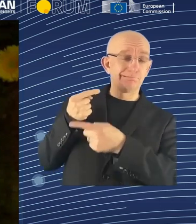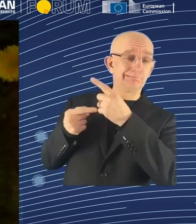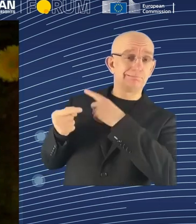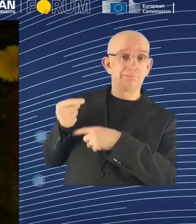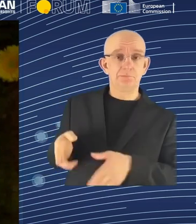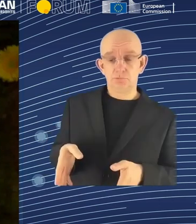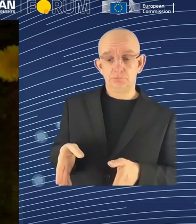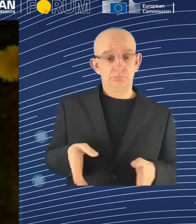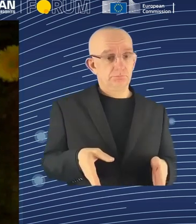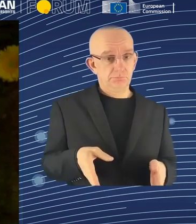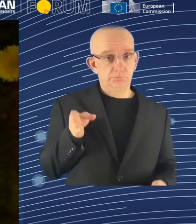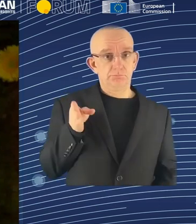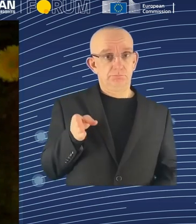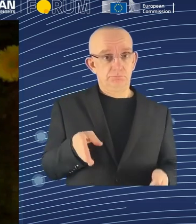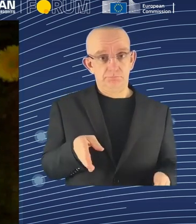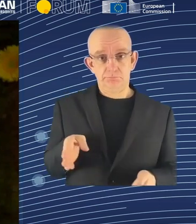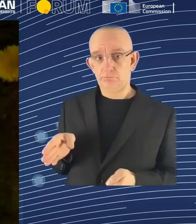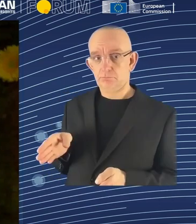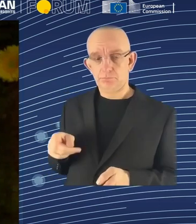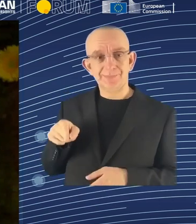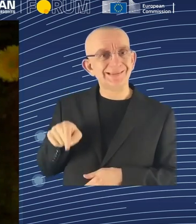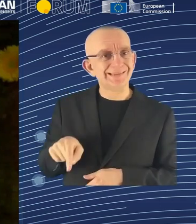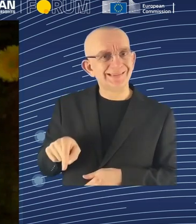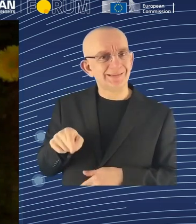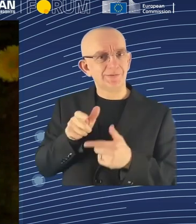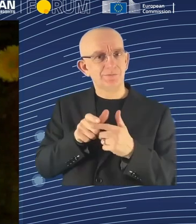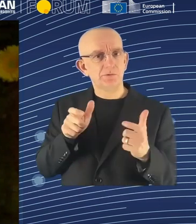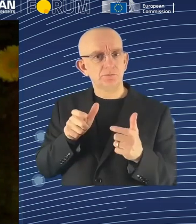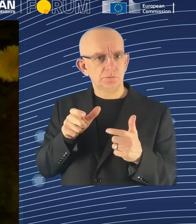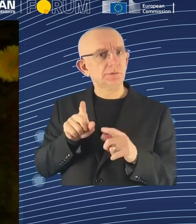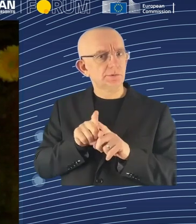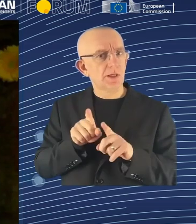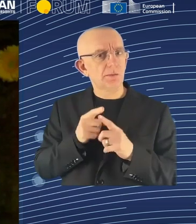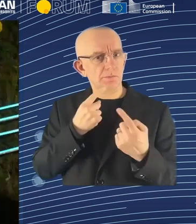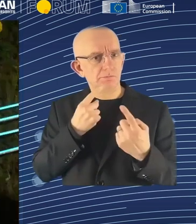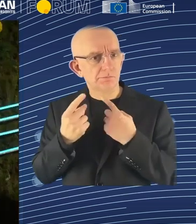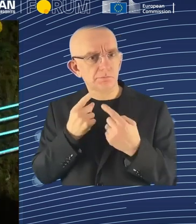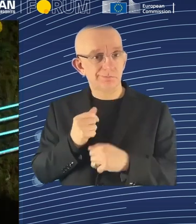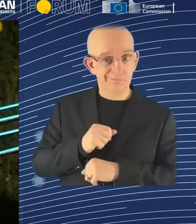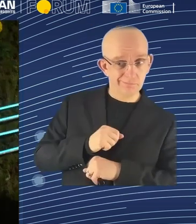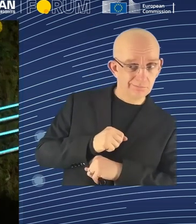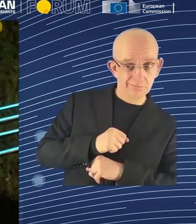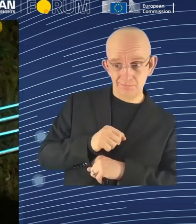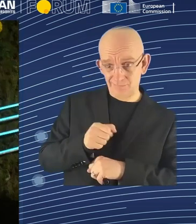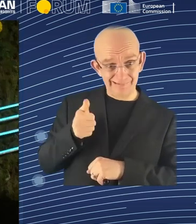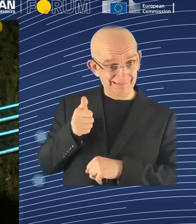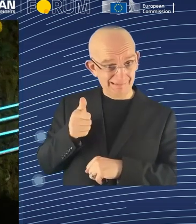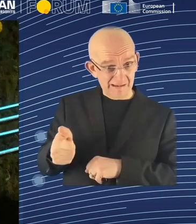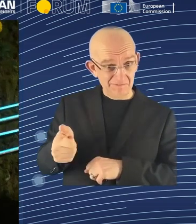transformation now. Therefore, I think it's really frightening sometimes. And I, for example,